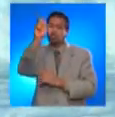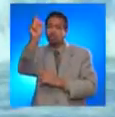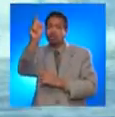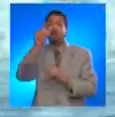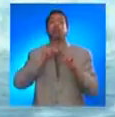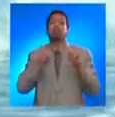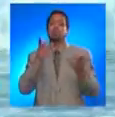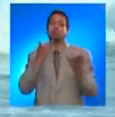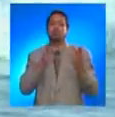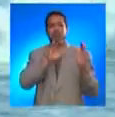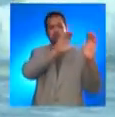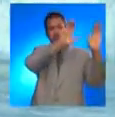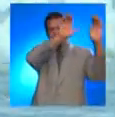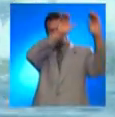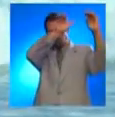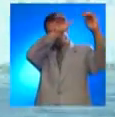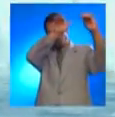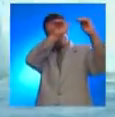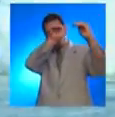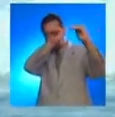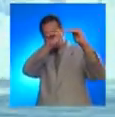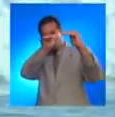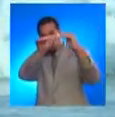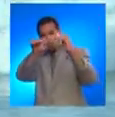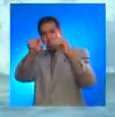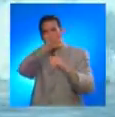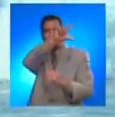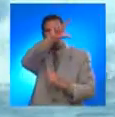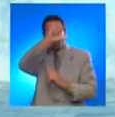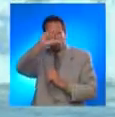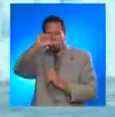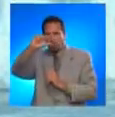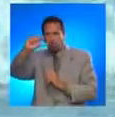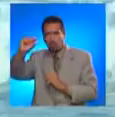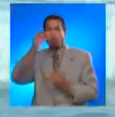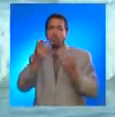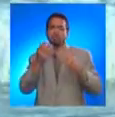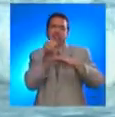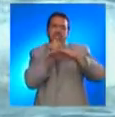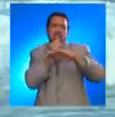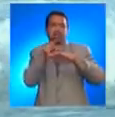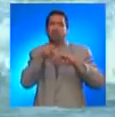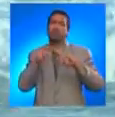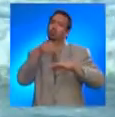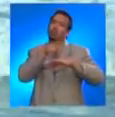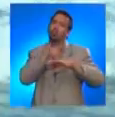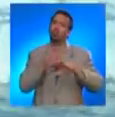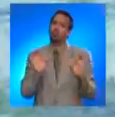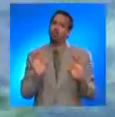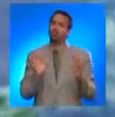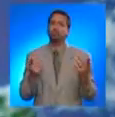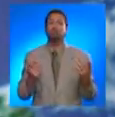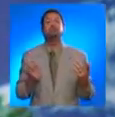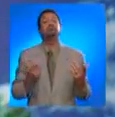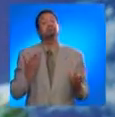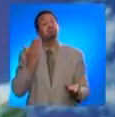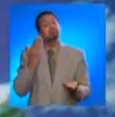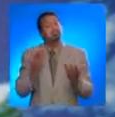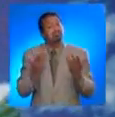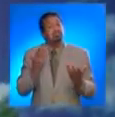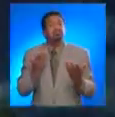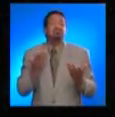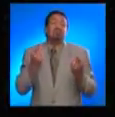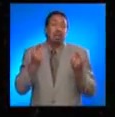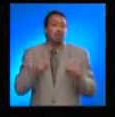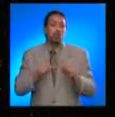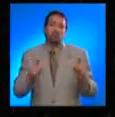affecting nearby islands, but then it would diminish quickly, not affecting Puerto Rico. Although slight, there